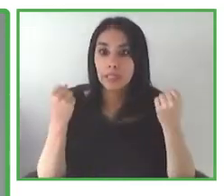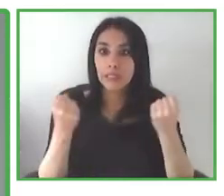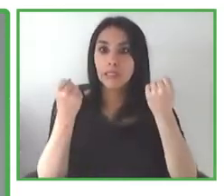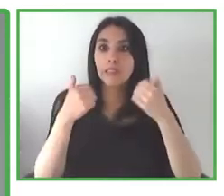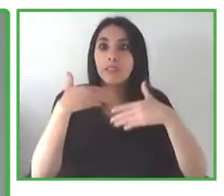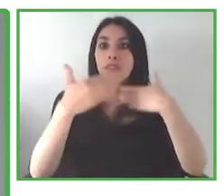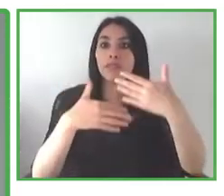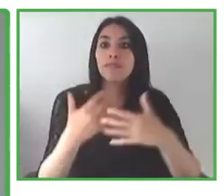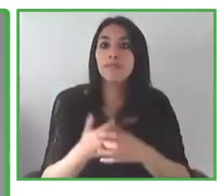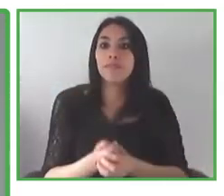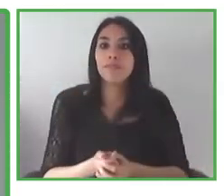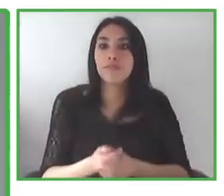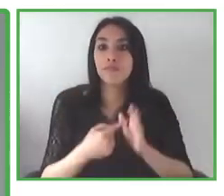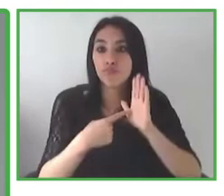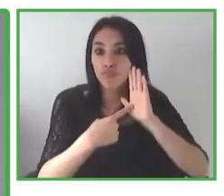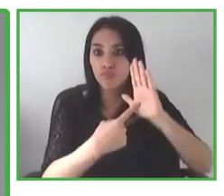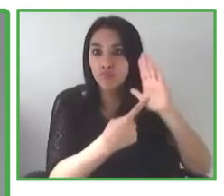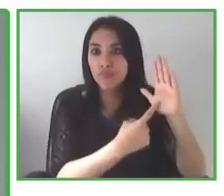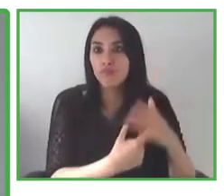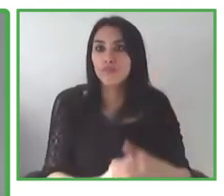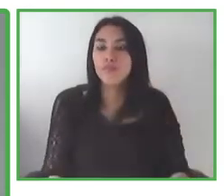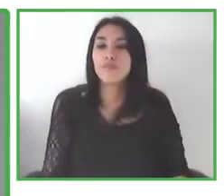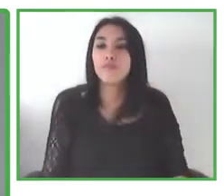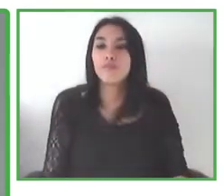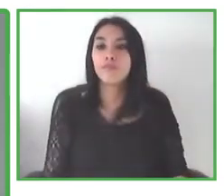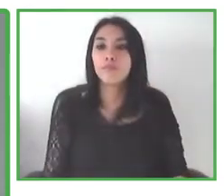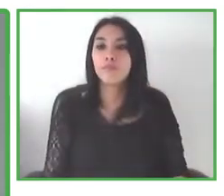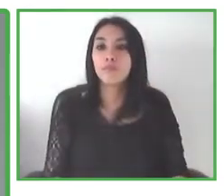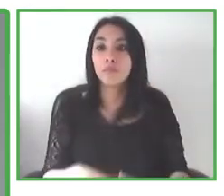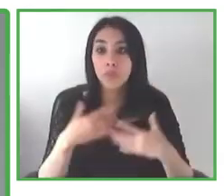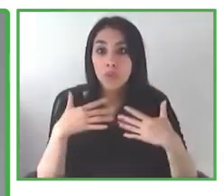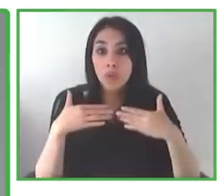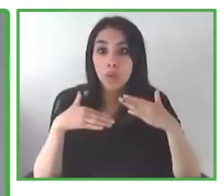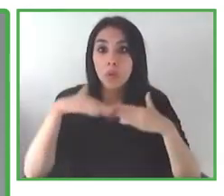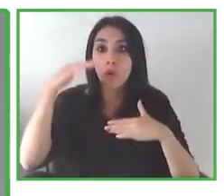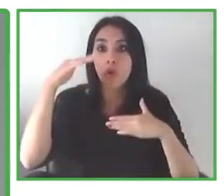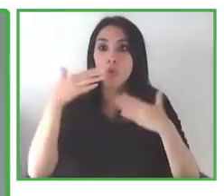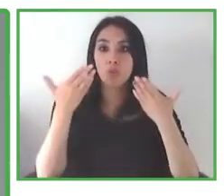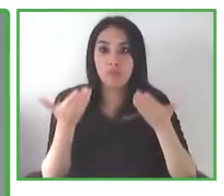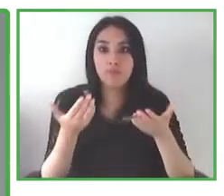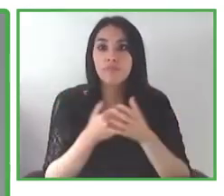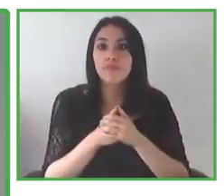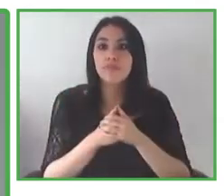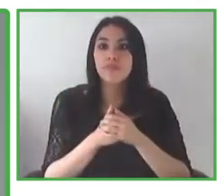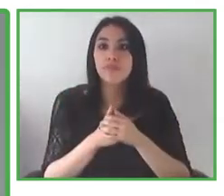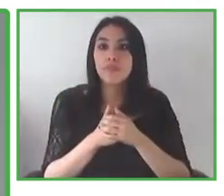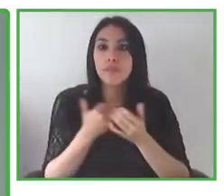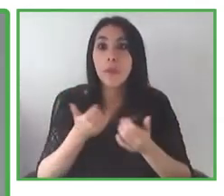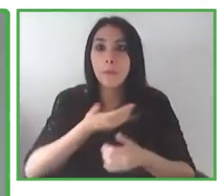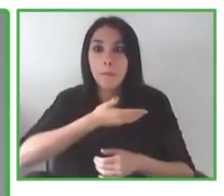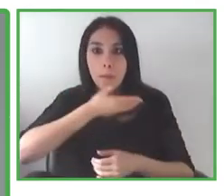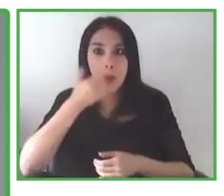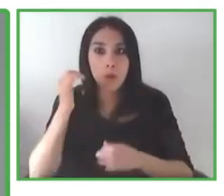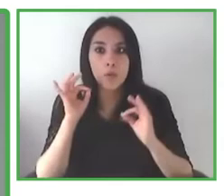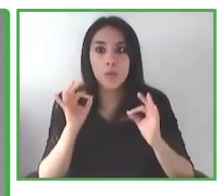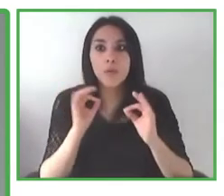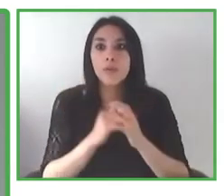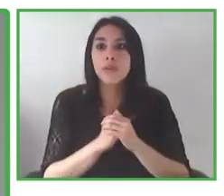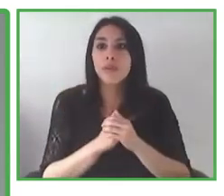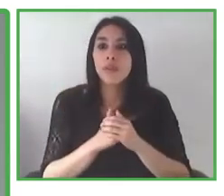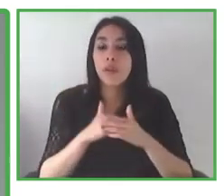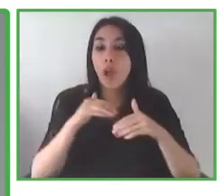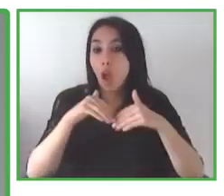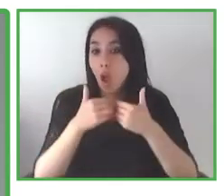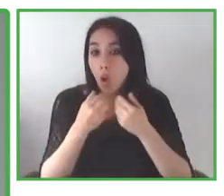about their improvement and about the impact that they are going to create using Impact Transfer with the full potential of